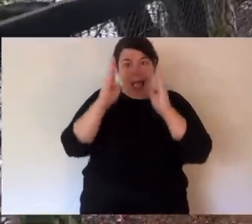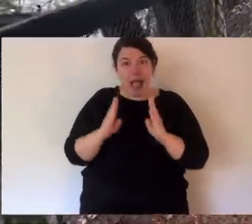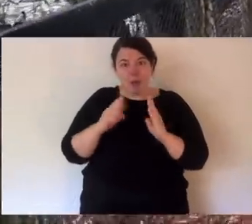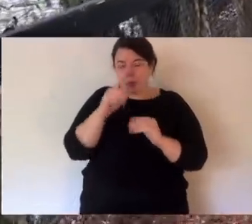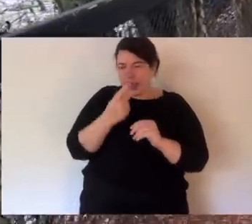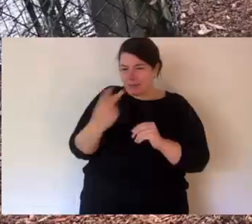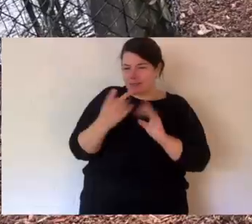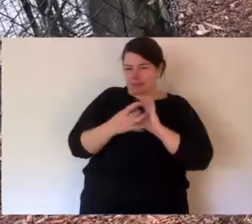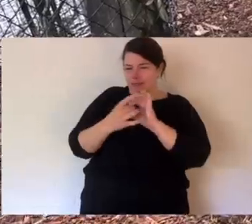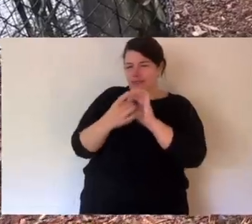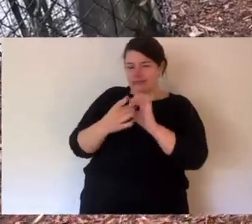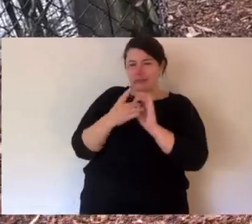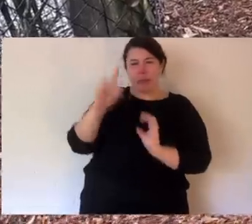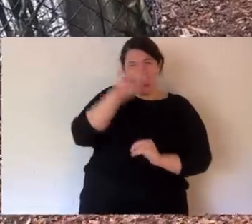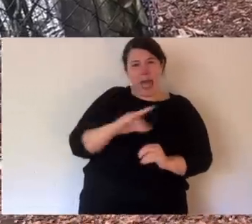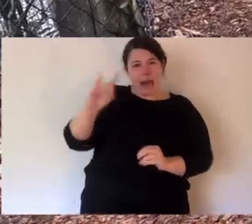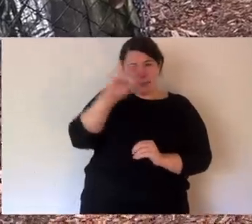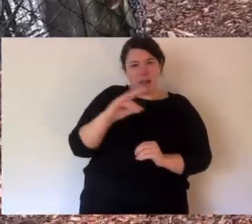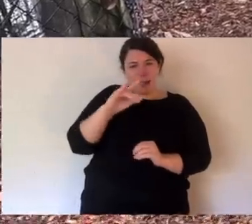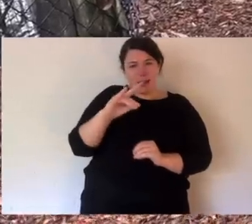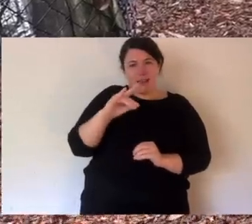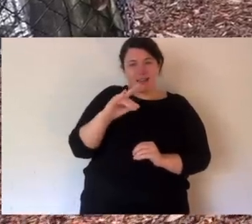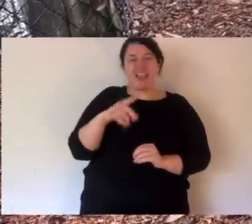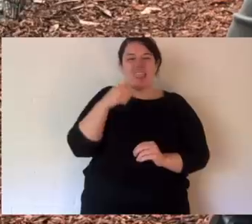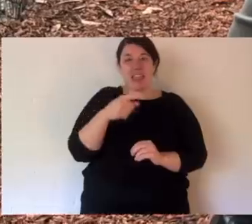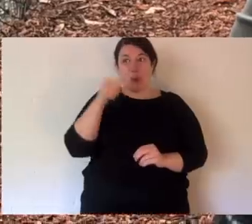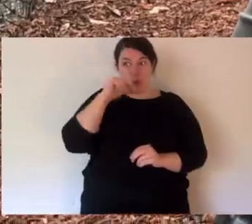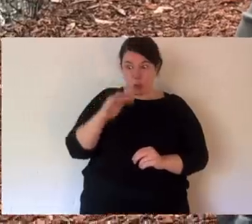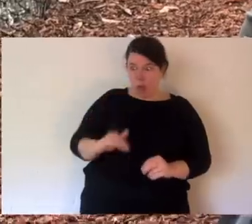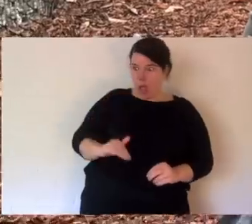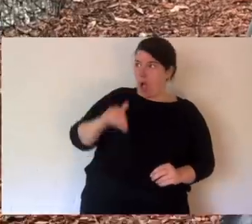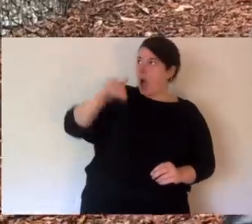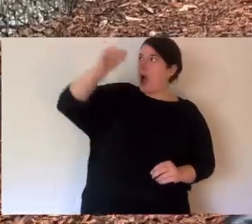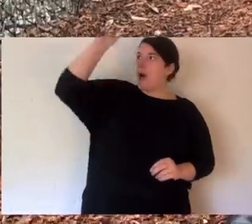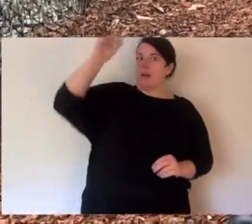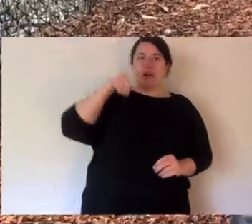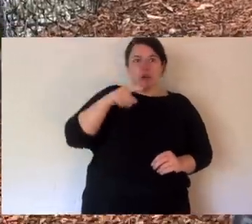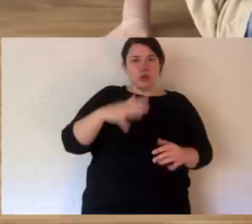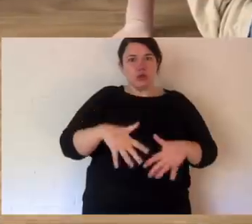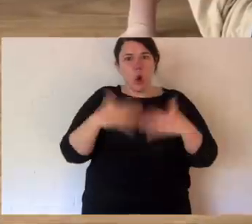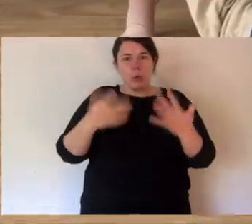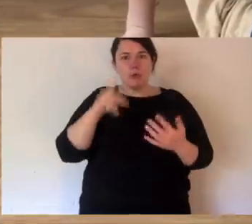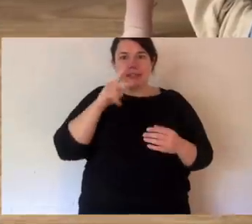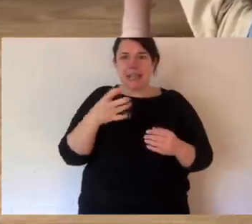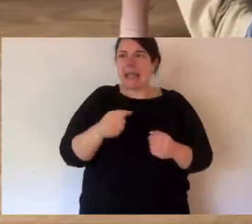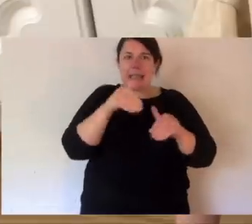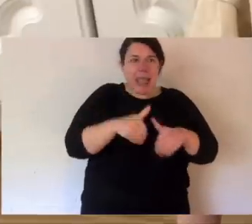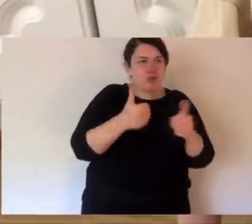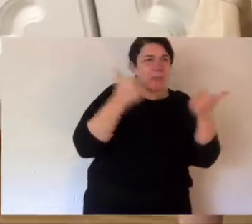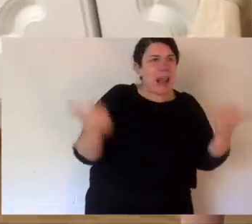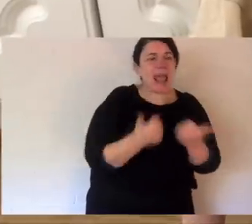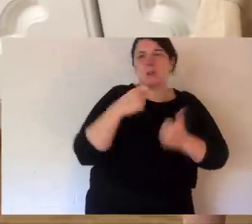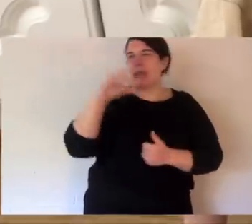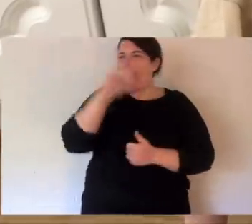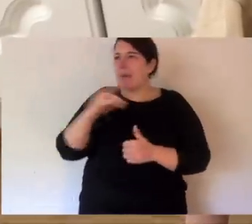I like that is because if you develop that now, while you're young, I know what's going to happen when you grow up, and that is, you don't want to see a